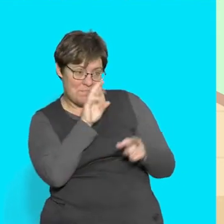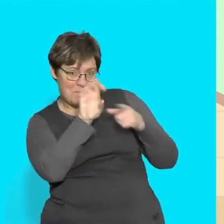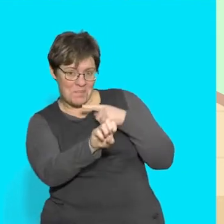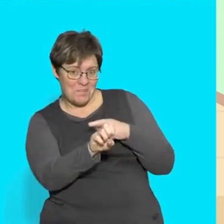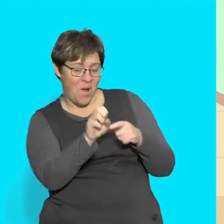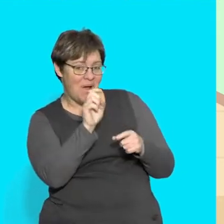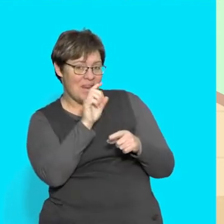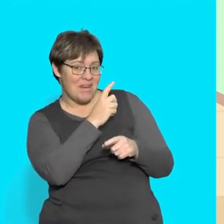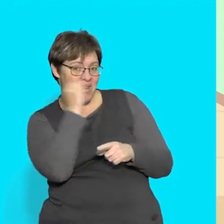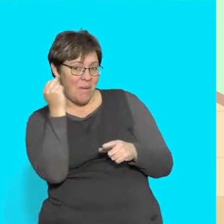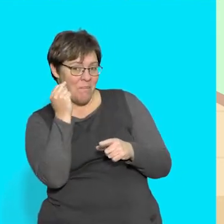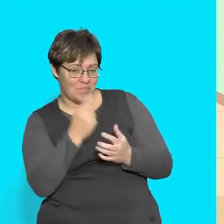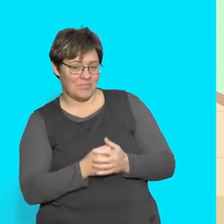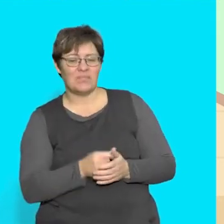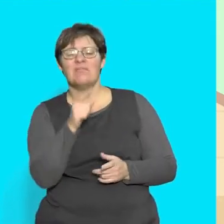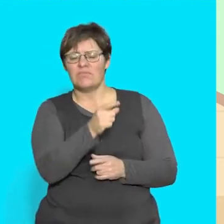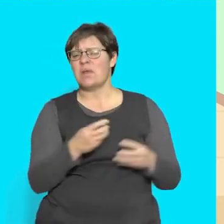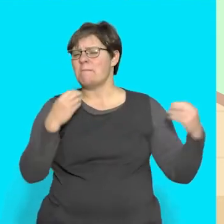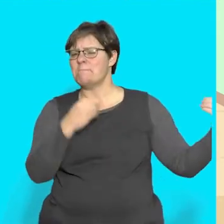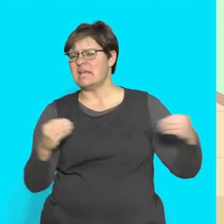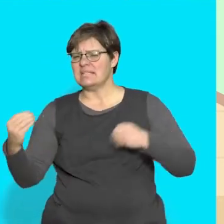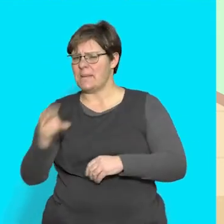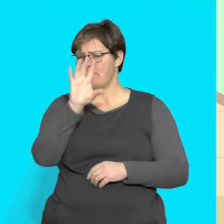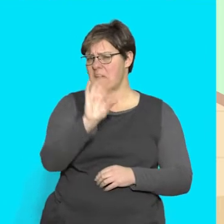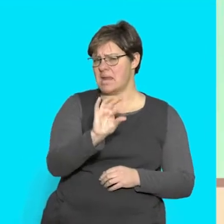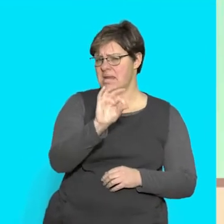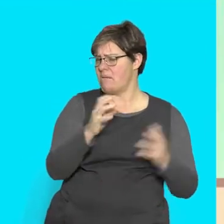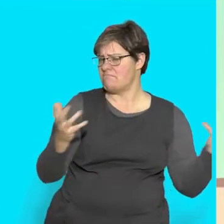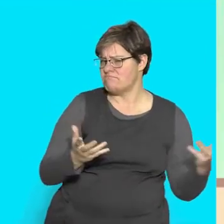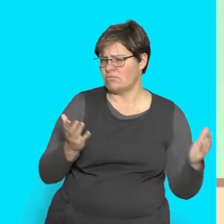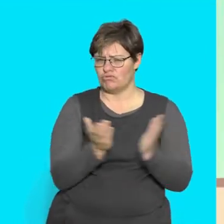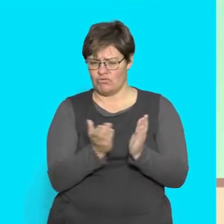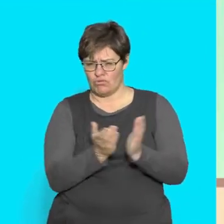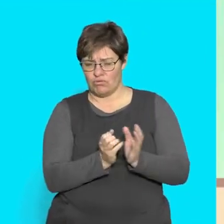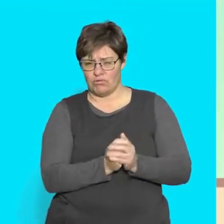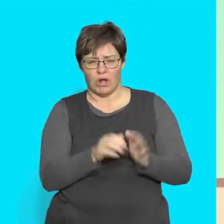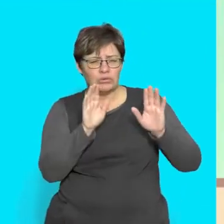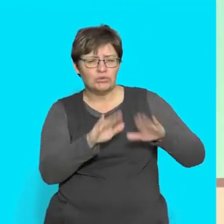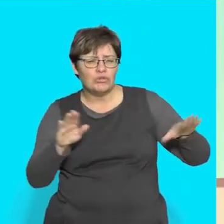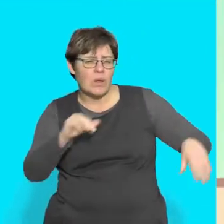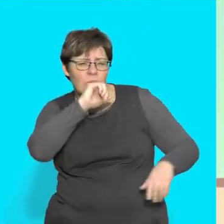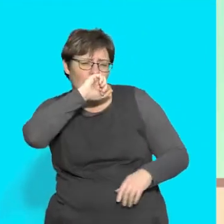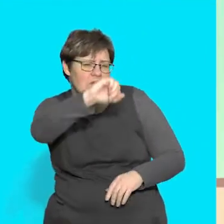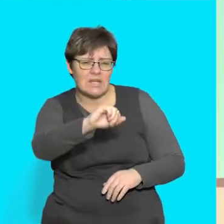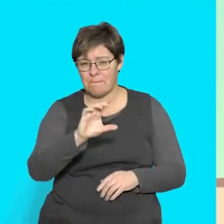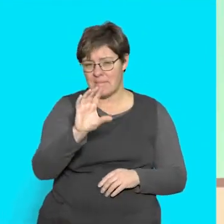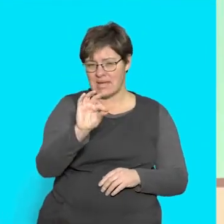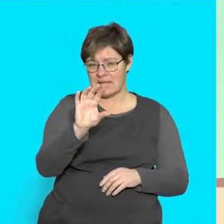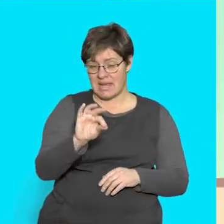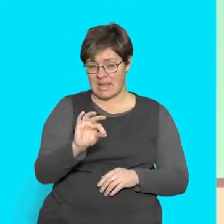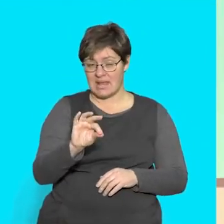Ready? It was a busy Monday at school The children love Mondays